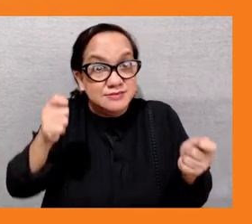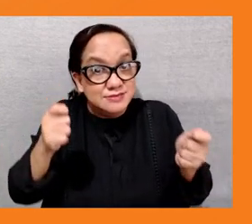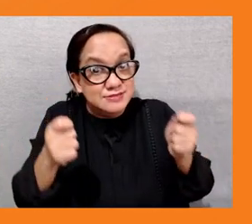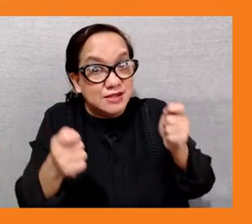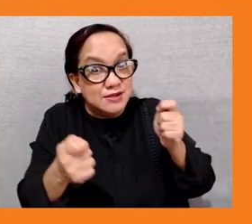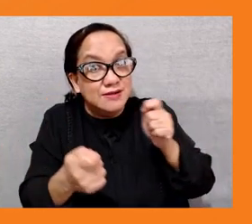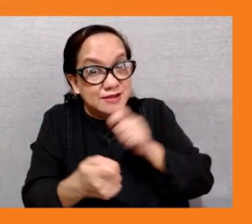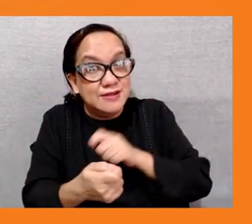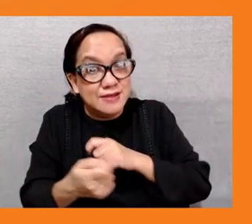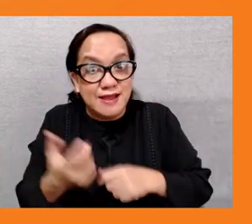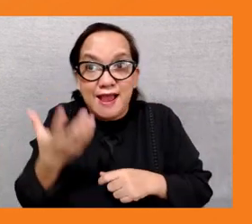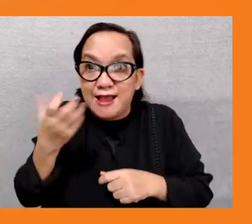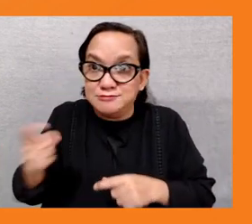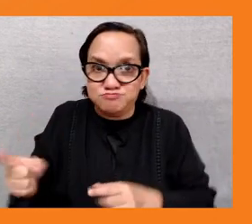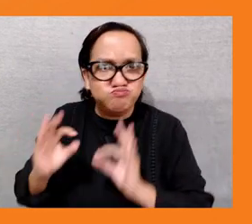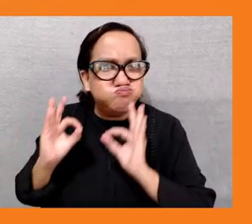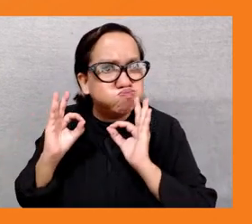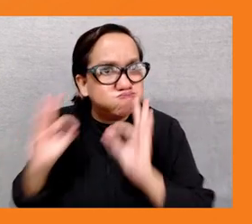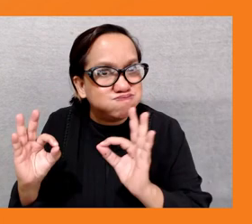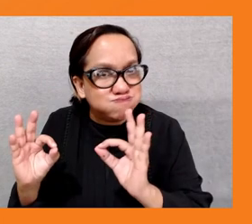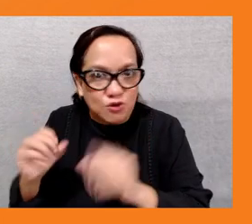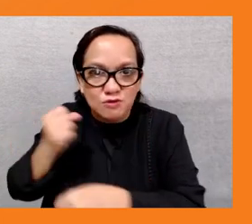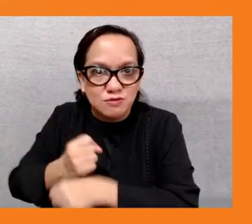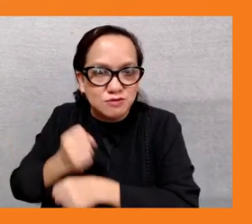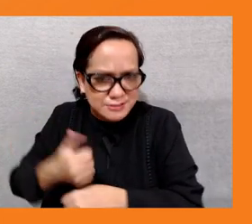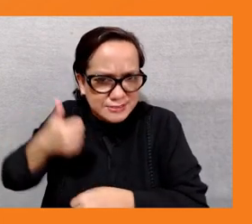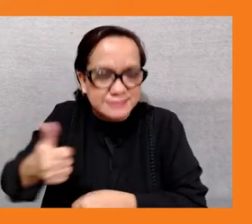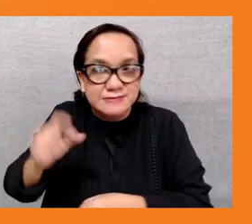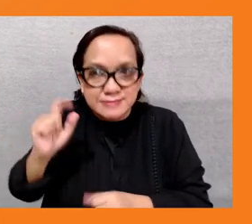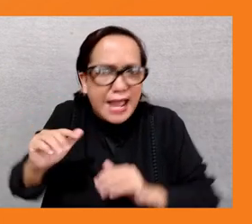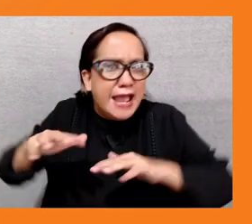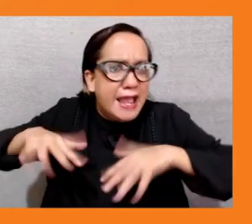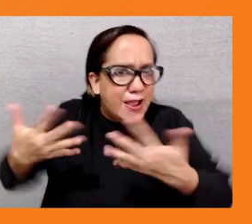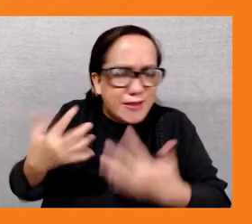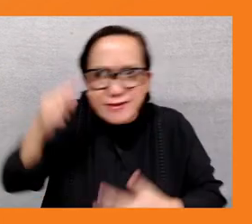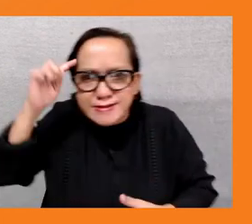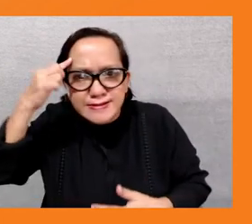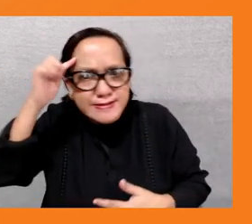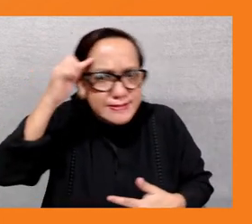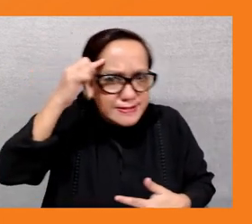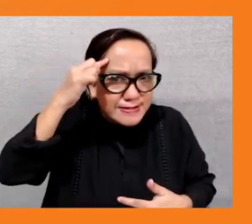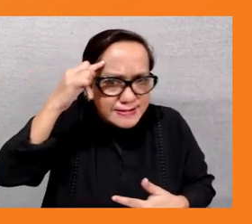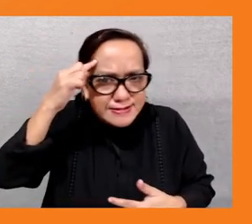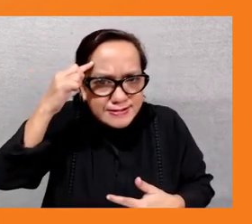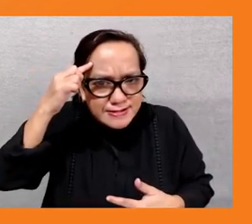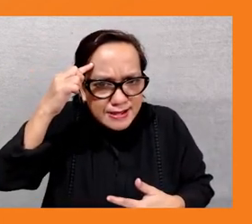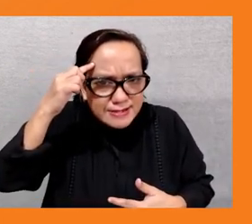so it's important to keep in mind that policy measures need to be designed to ensure a just transition for all for instance